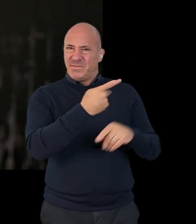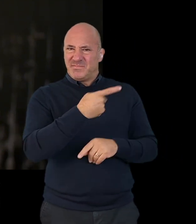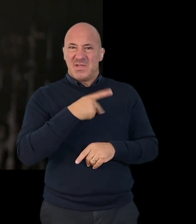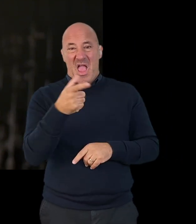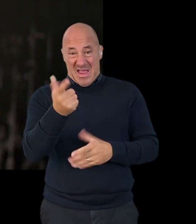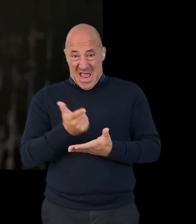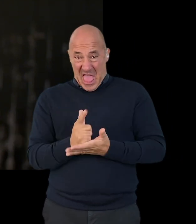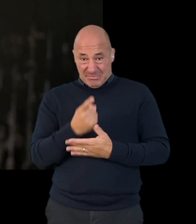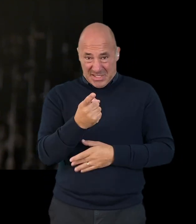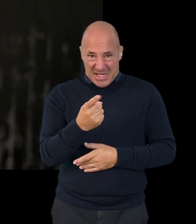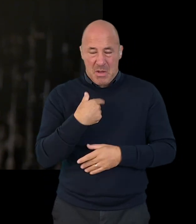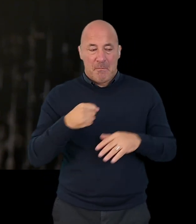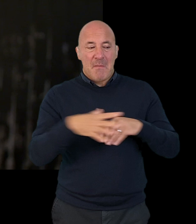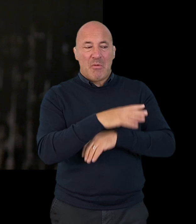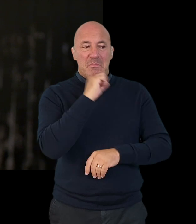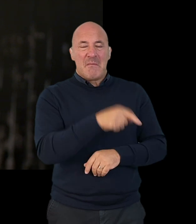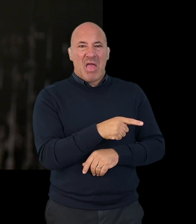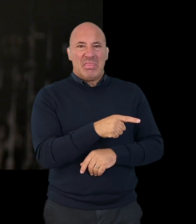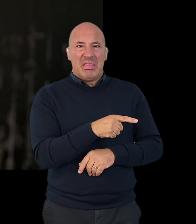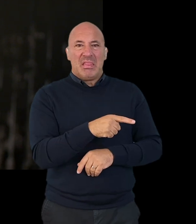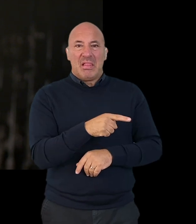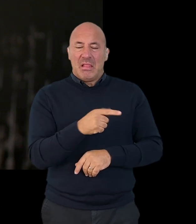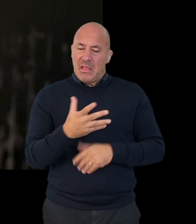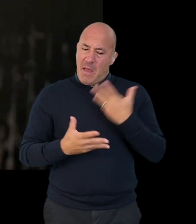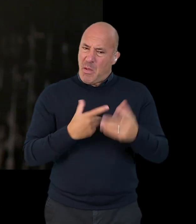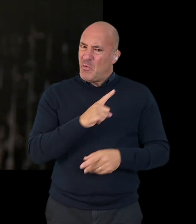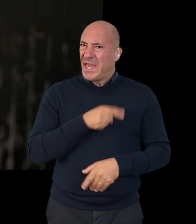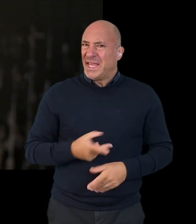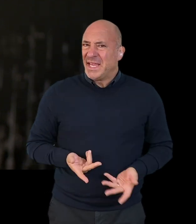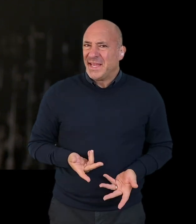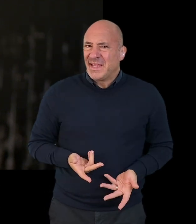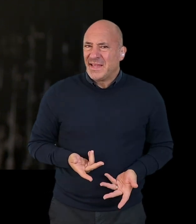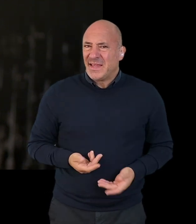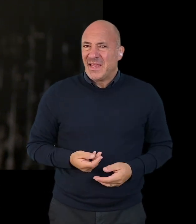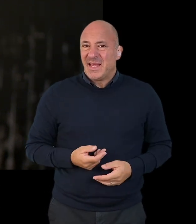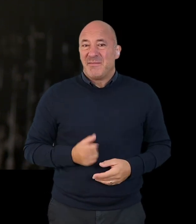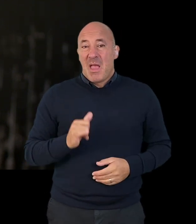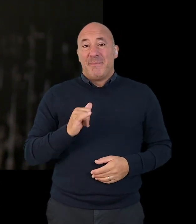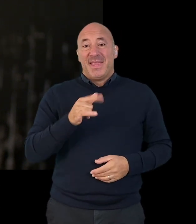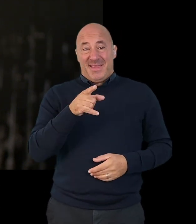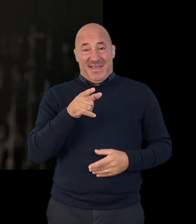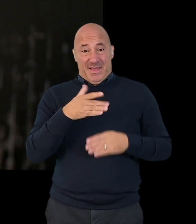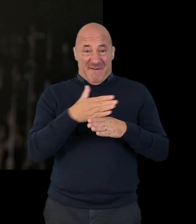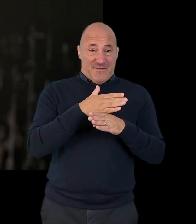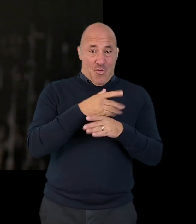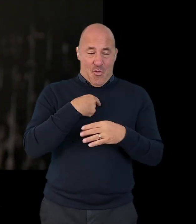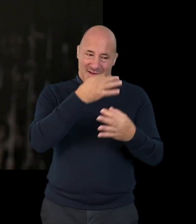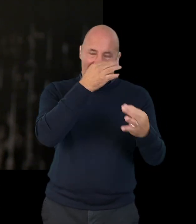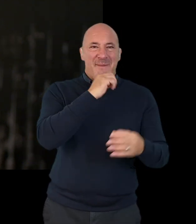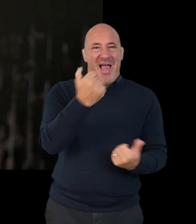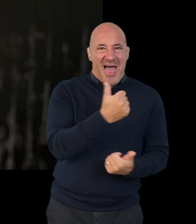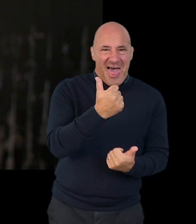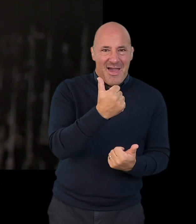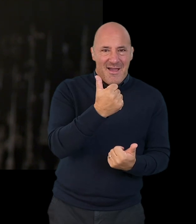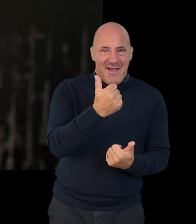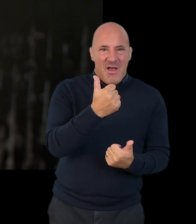identity, for example if you're a lesbian but you were married to a man, try and explain why this happened. Maybe your sexual orientation was different